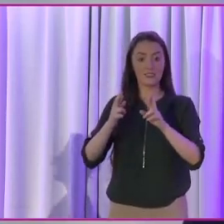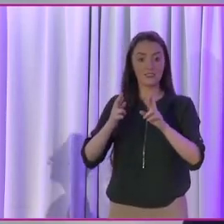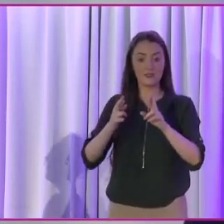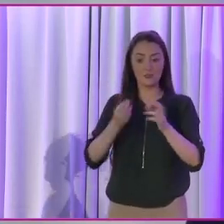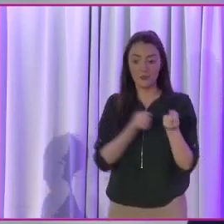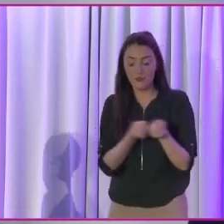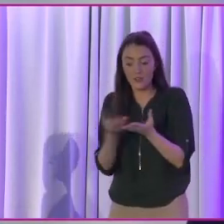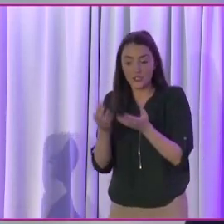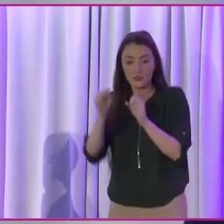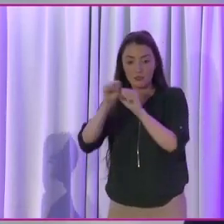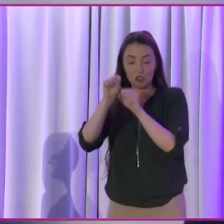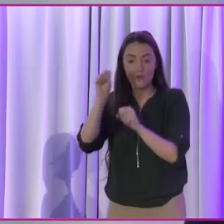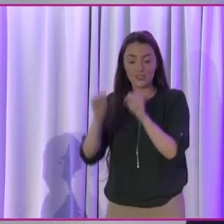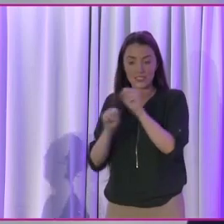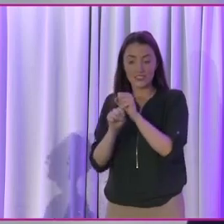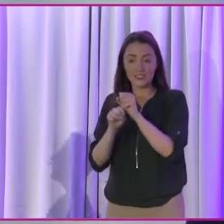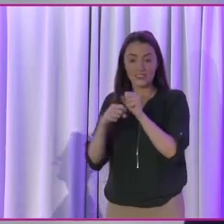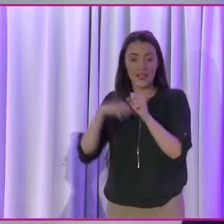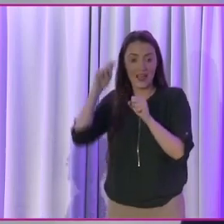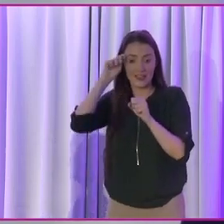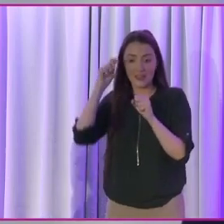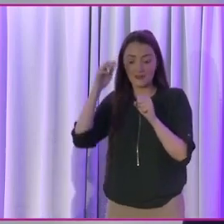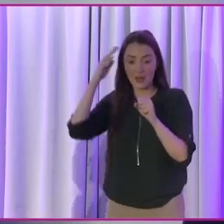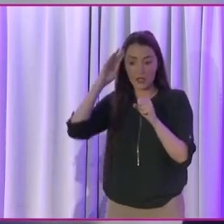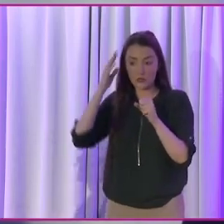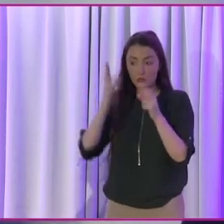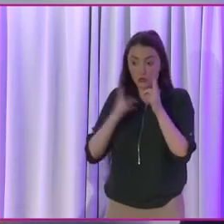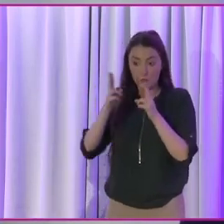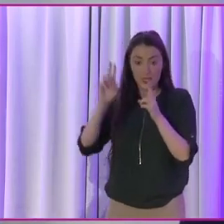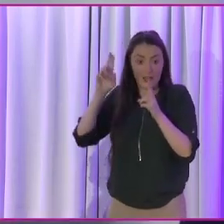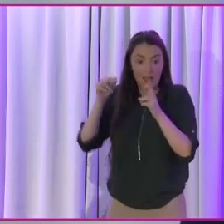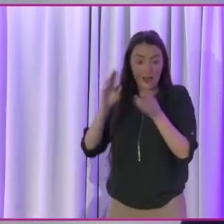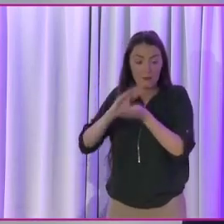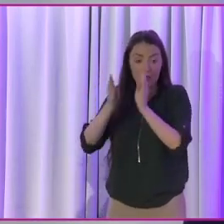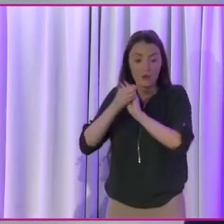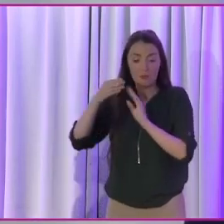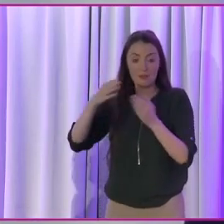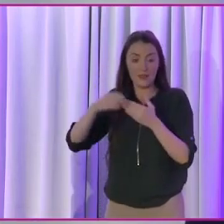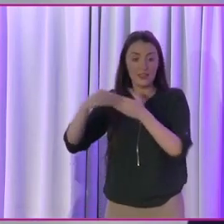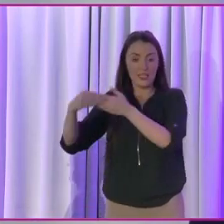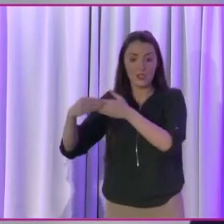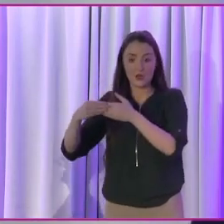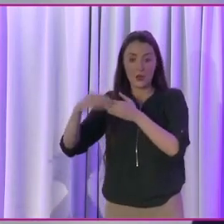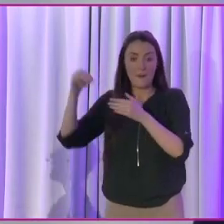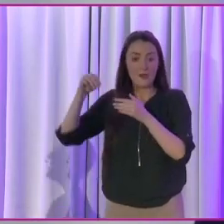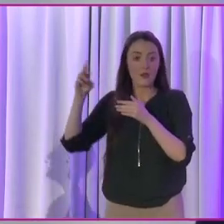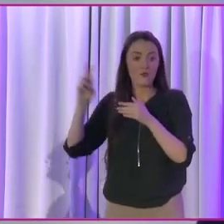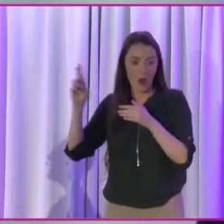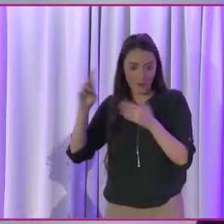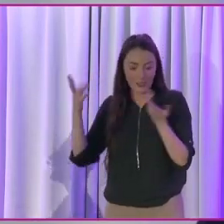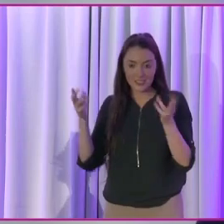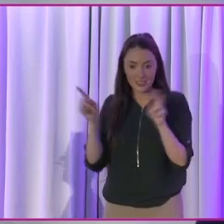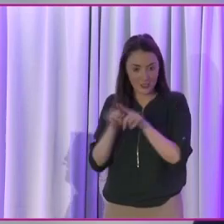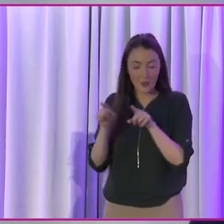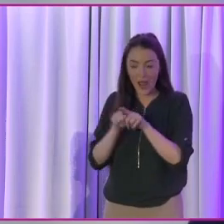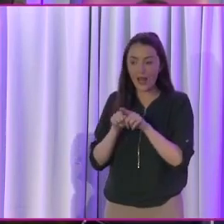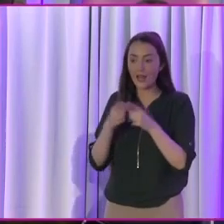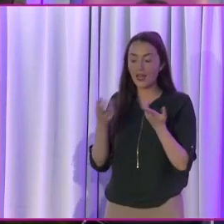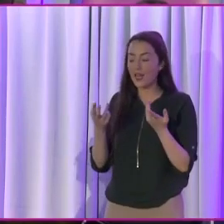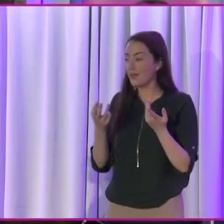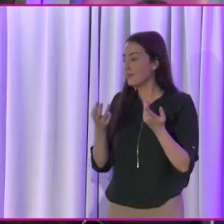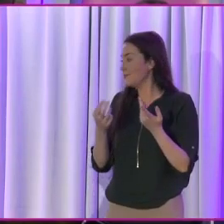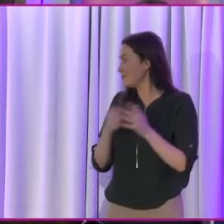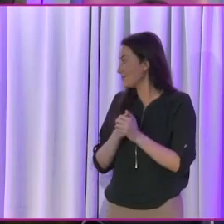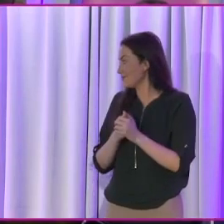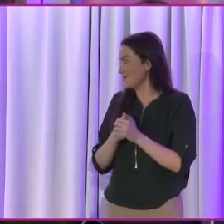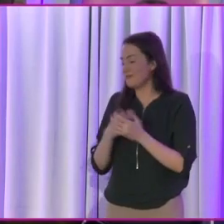services. So I think you're right. Ireland can be a leader. We've seen brilliant presidents. I know you have a girl from Mary Robinson from Mayo. That's just because you're from Mayo and I'm not biased